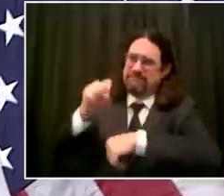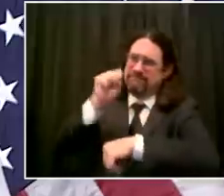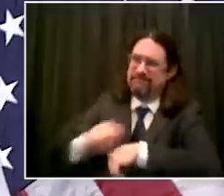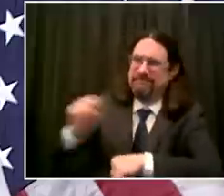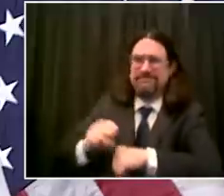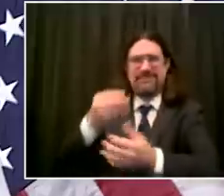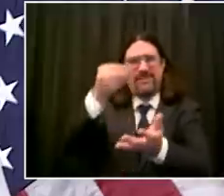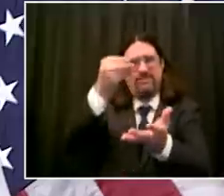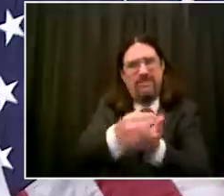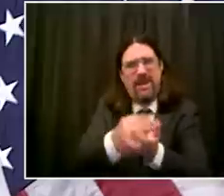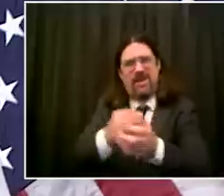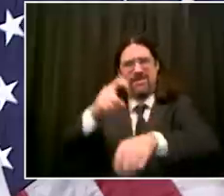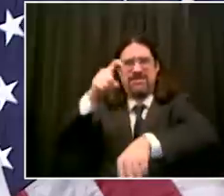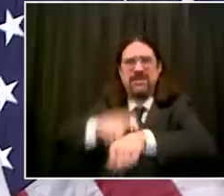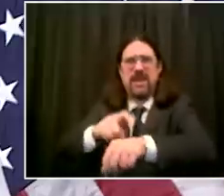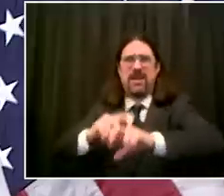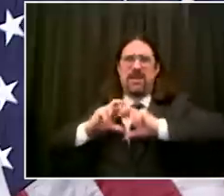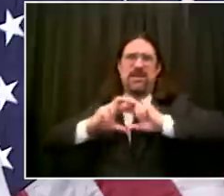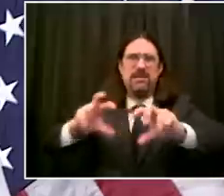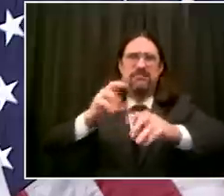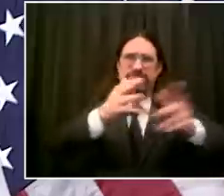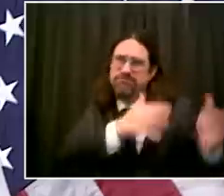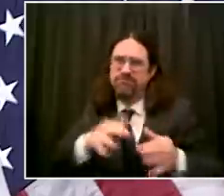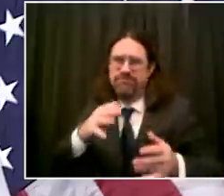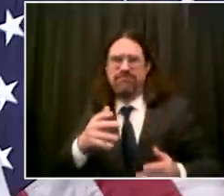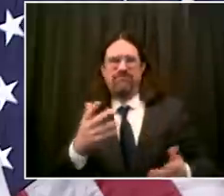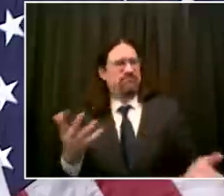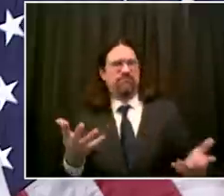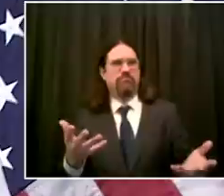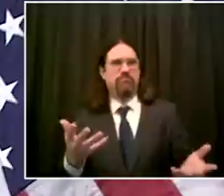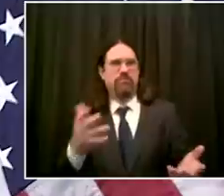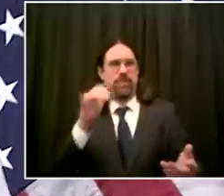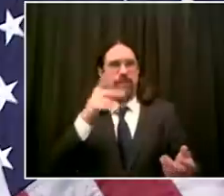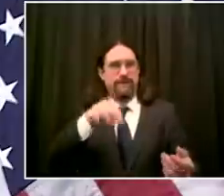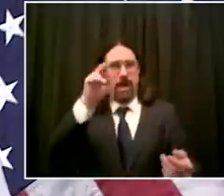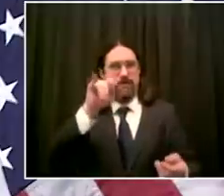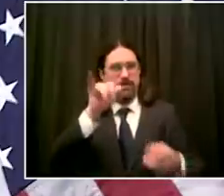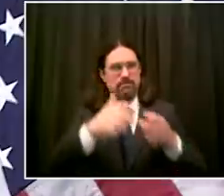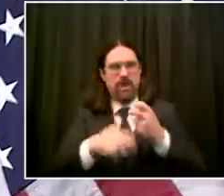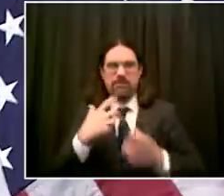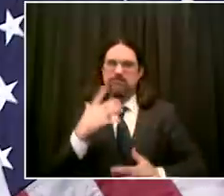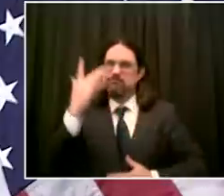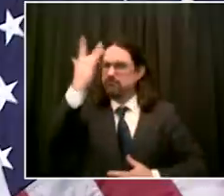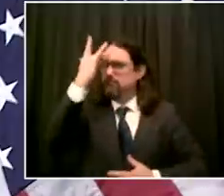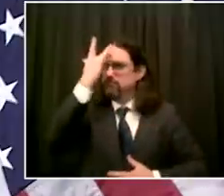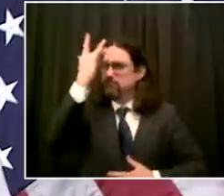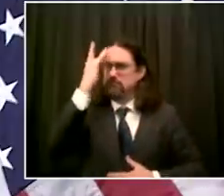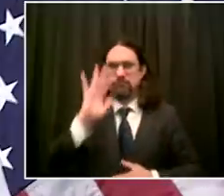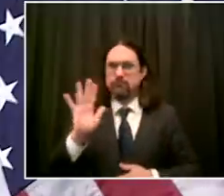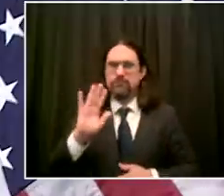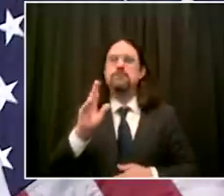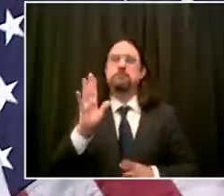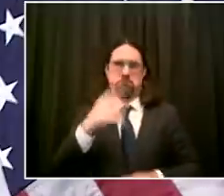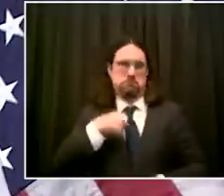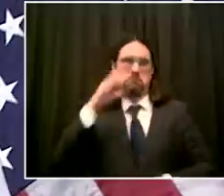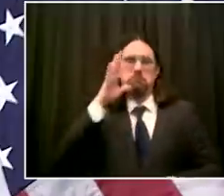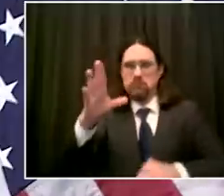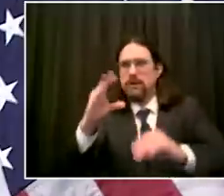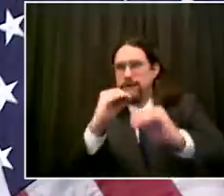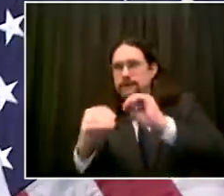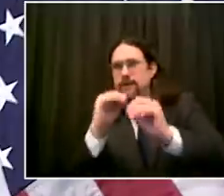quality food they have a problem with me we're going to work on this and fix this overwhelmingly marcia i've heard